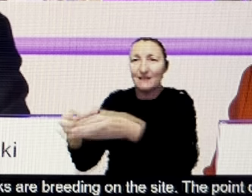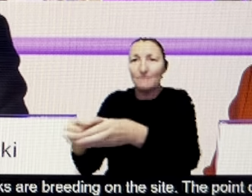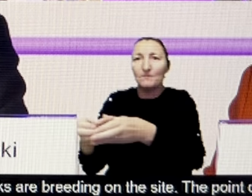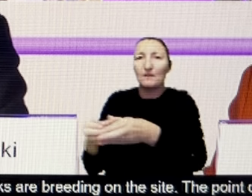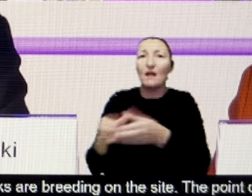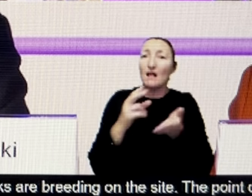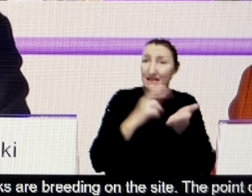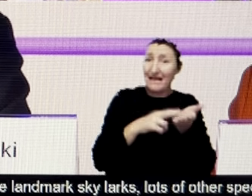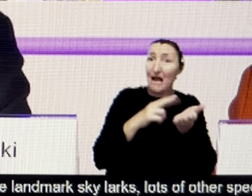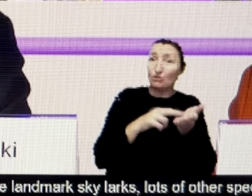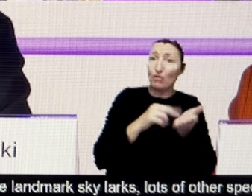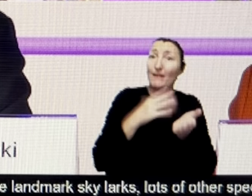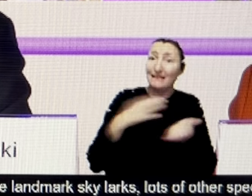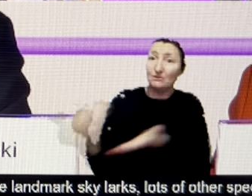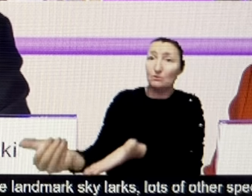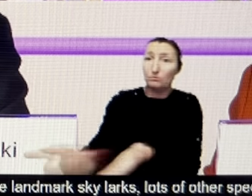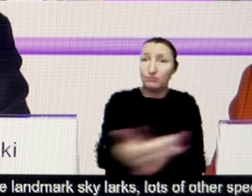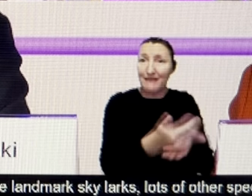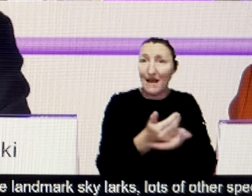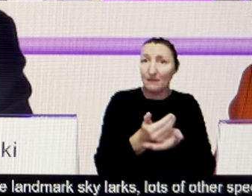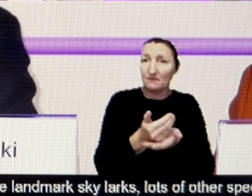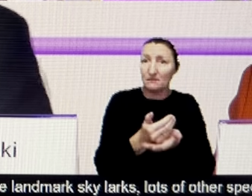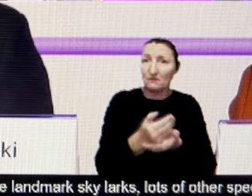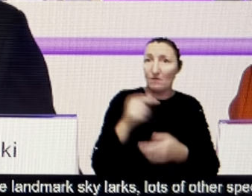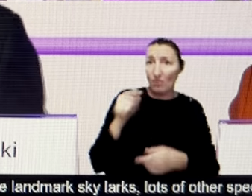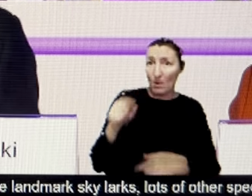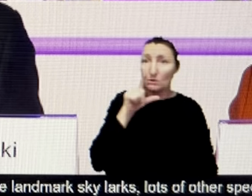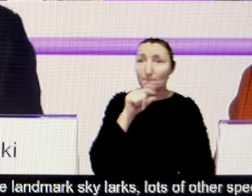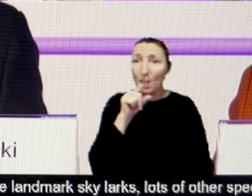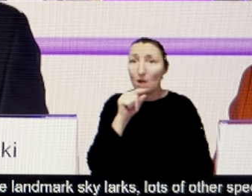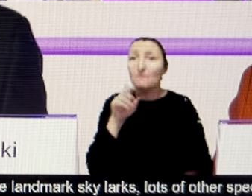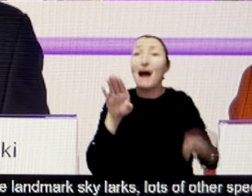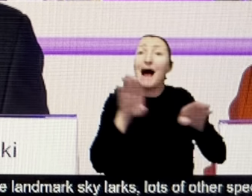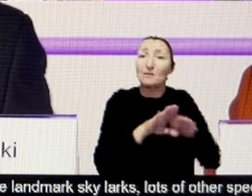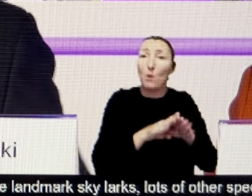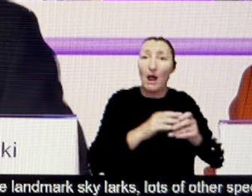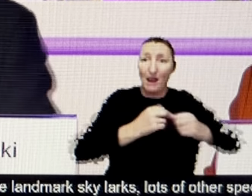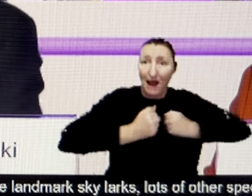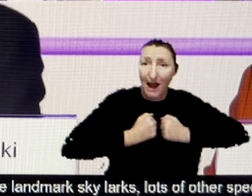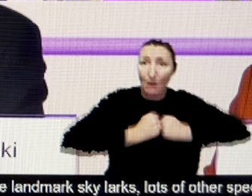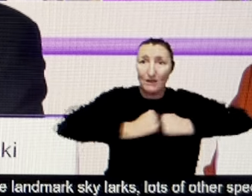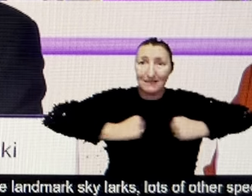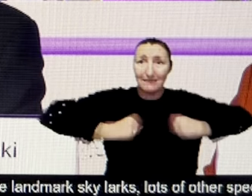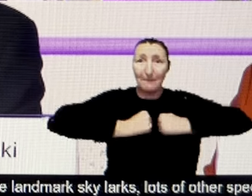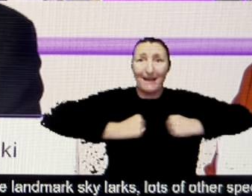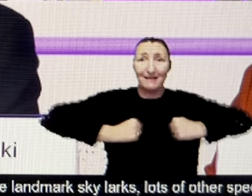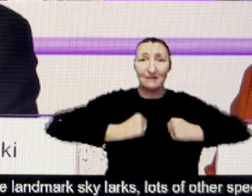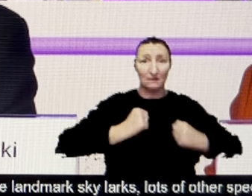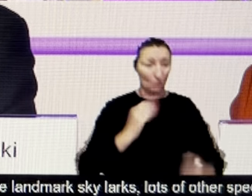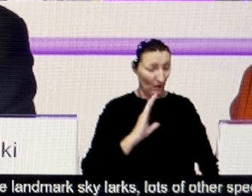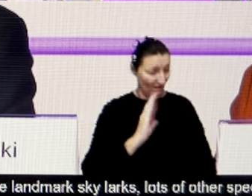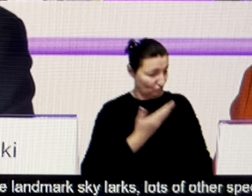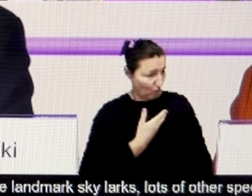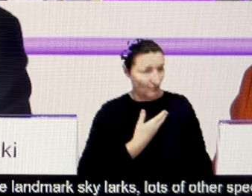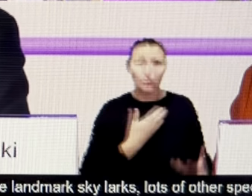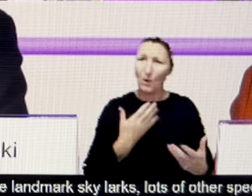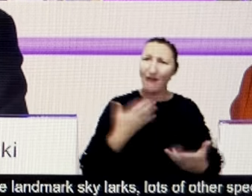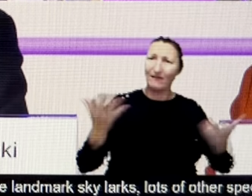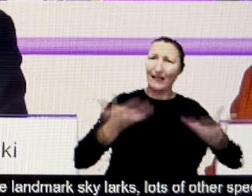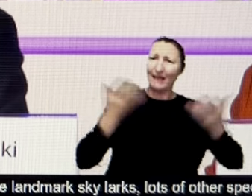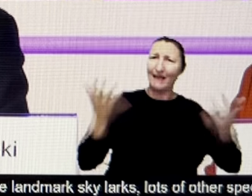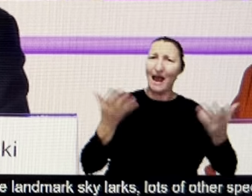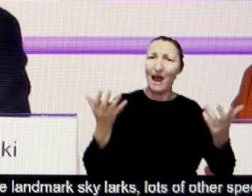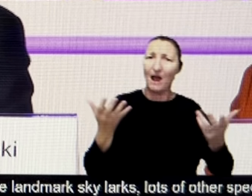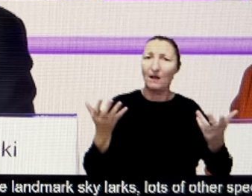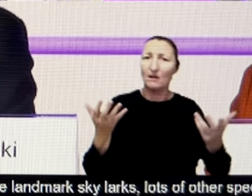about people's access to green space. Environmental justice links in with social justice too. And it's vital that the